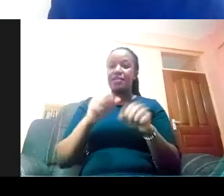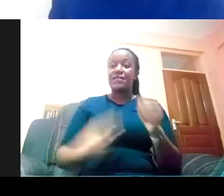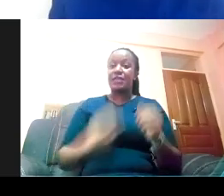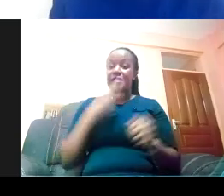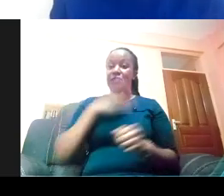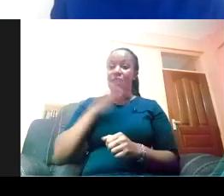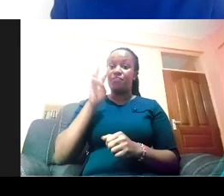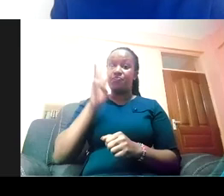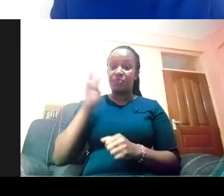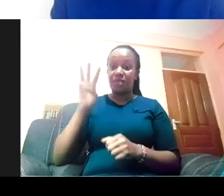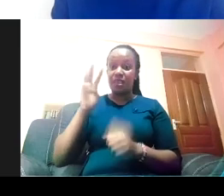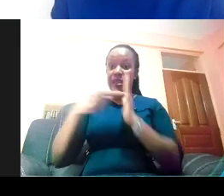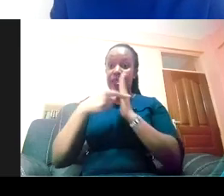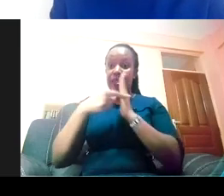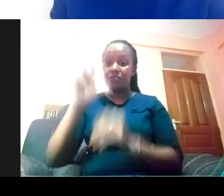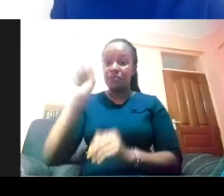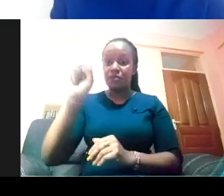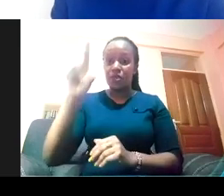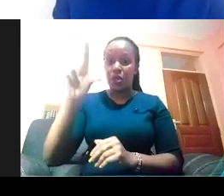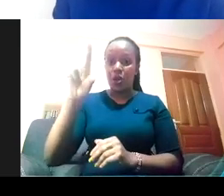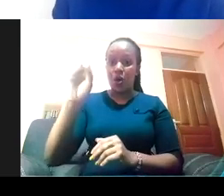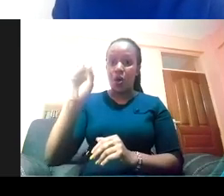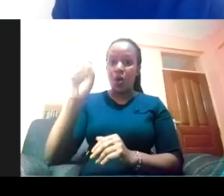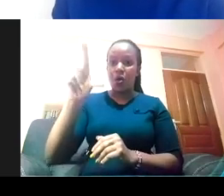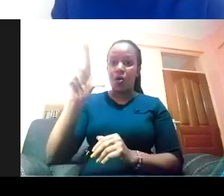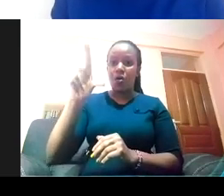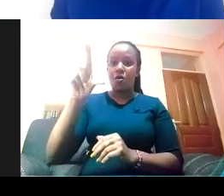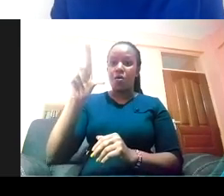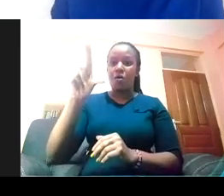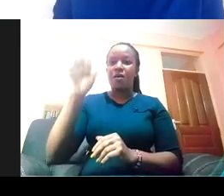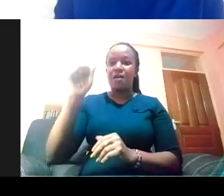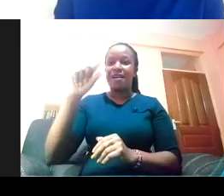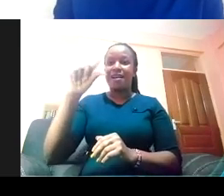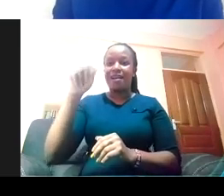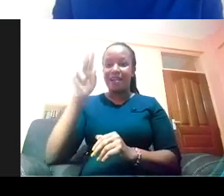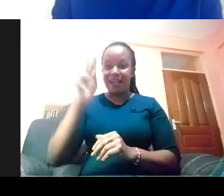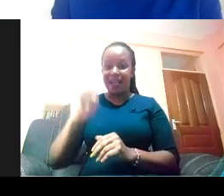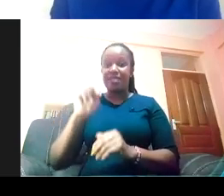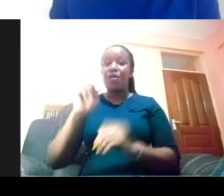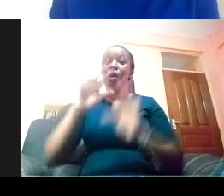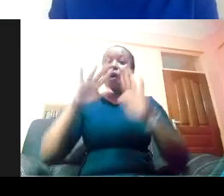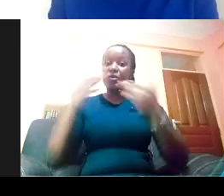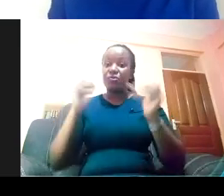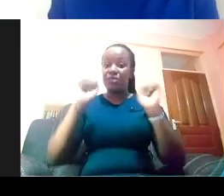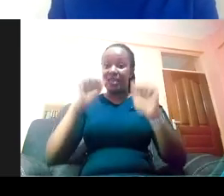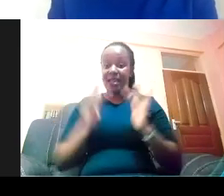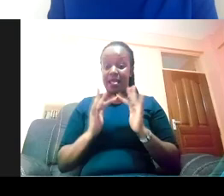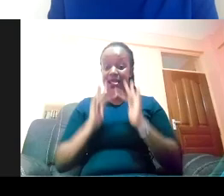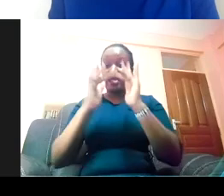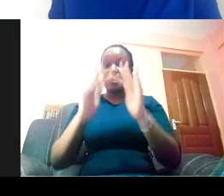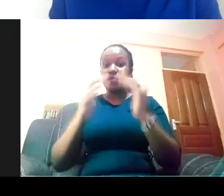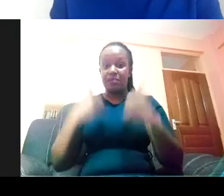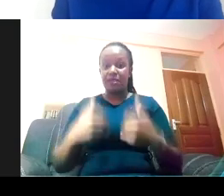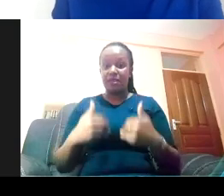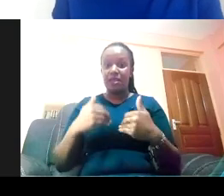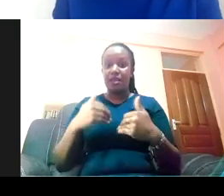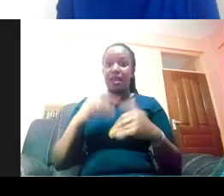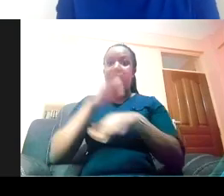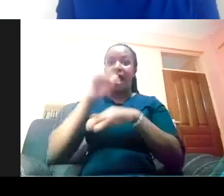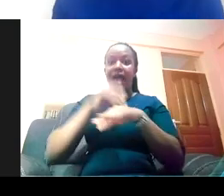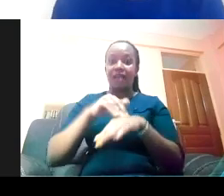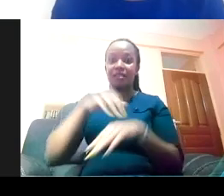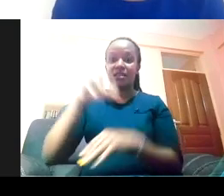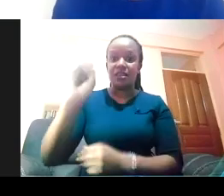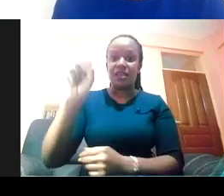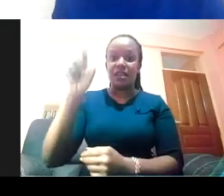you can also email me. I'm always happy to talk to people who are on this journey. So you can reach me at sloan at sloancalife.com.